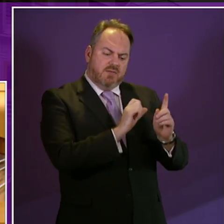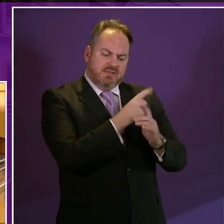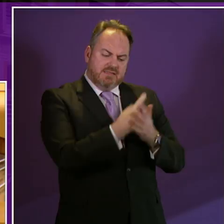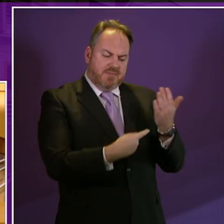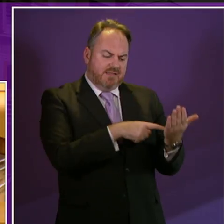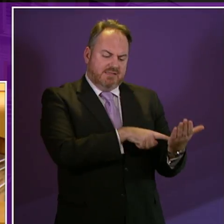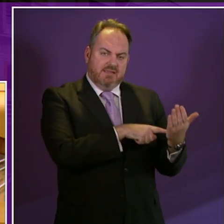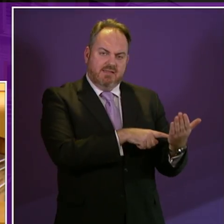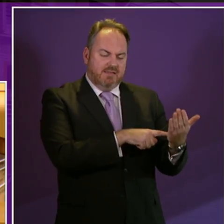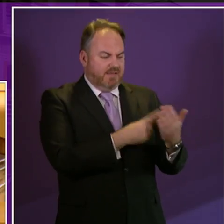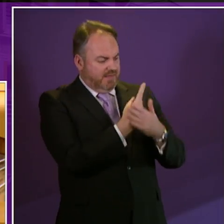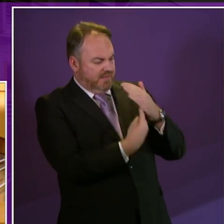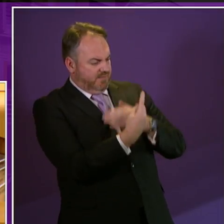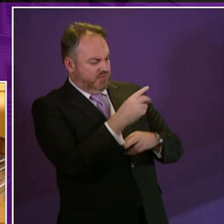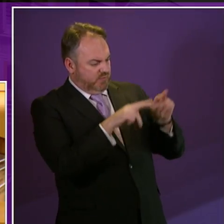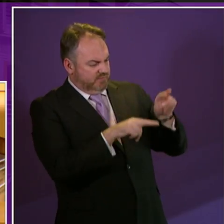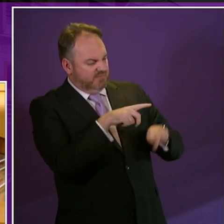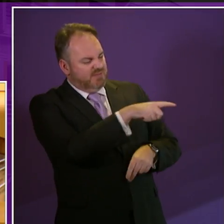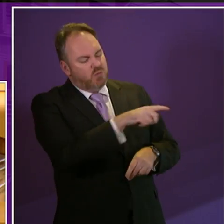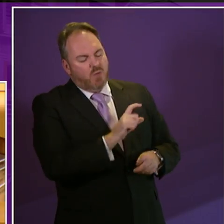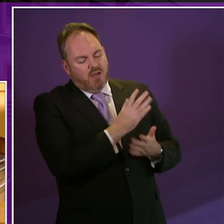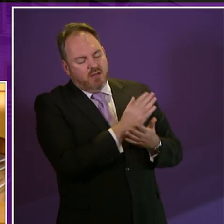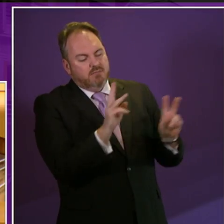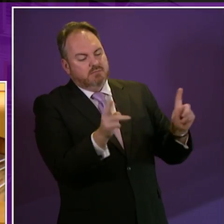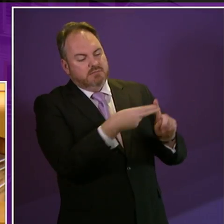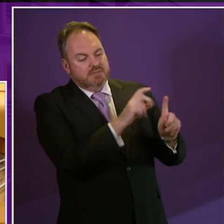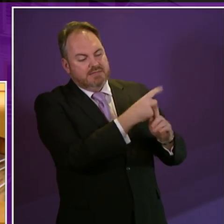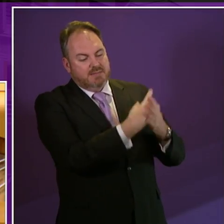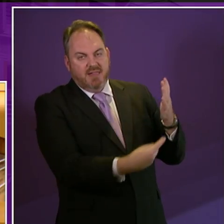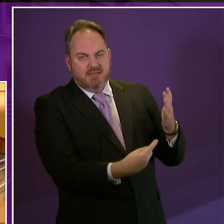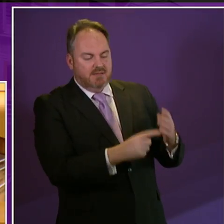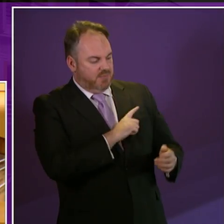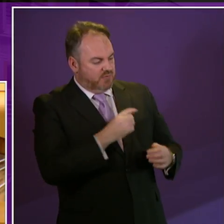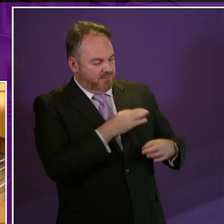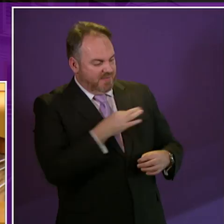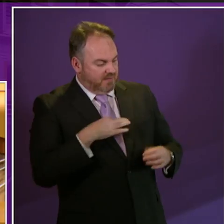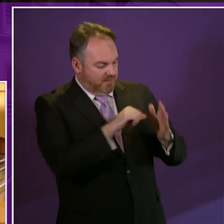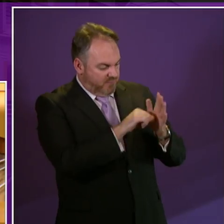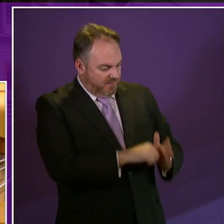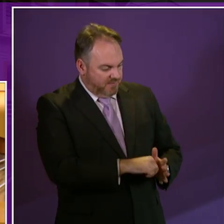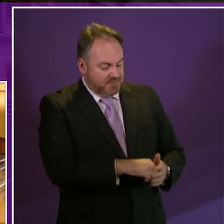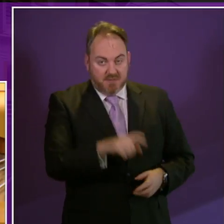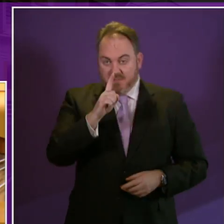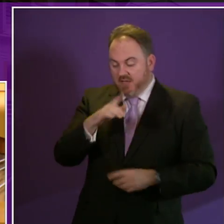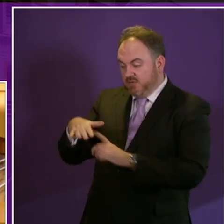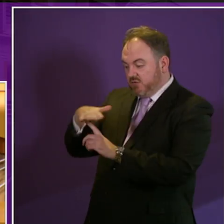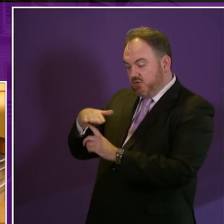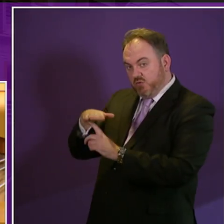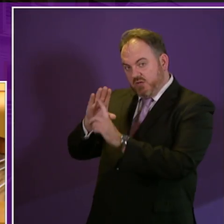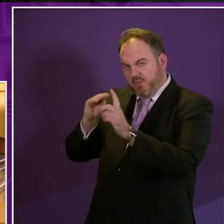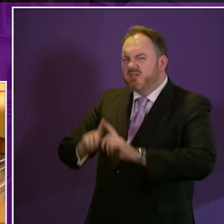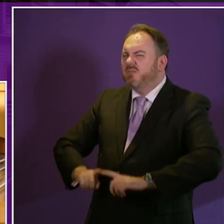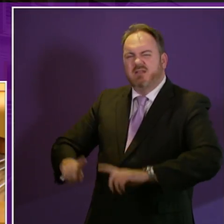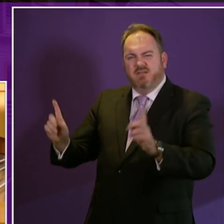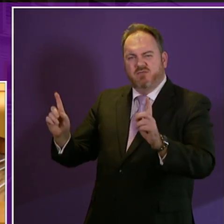individual is understood to be disabled by their impairment, the social model views disability as the relationship between the individual and